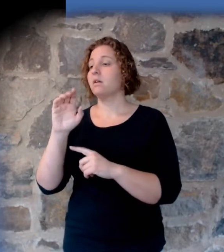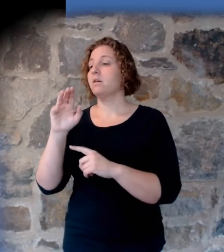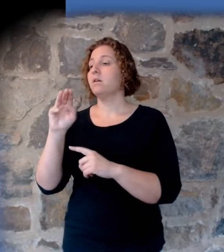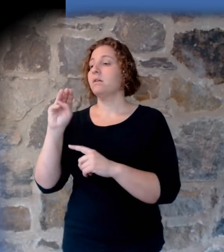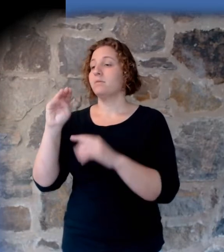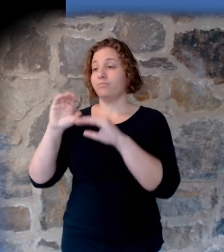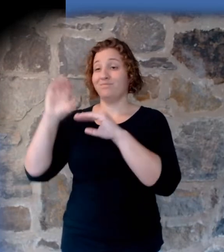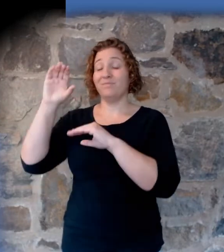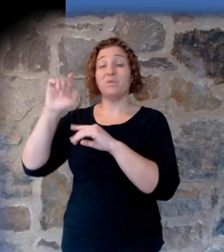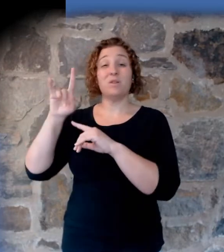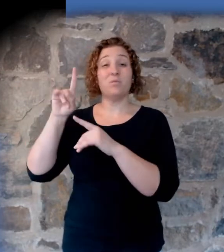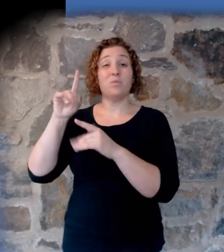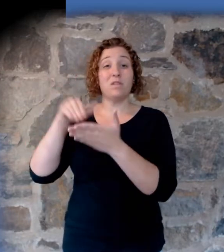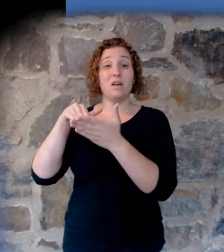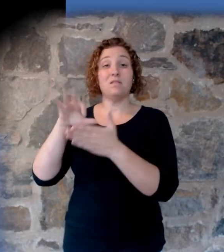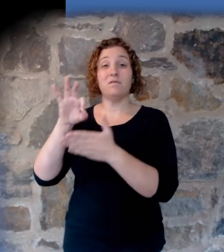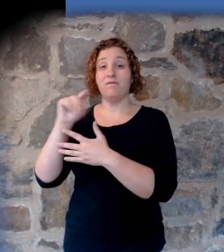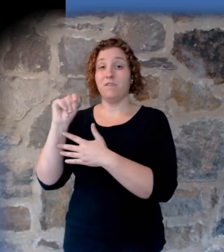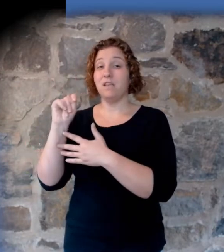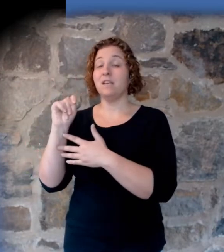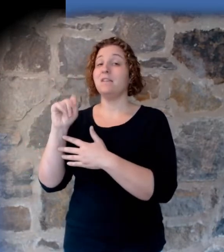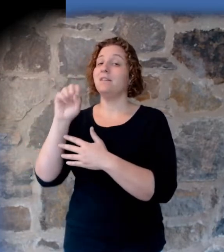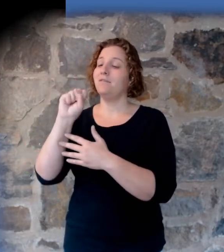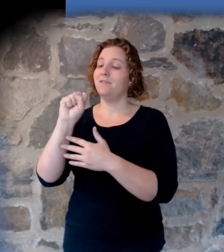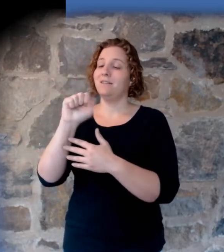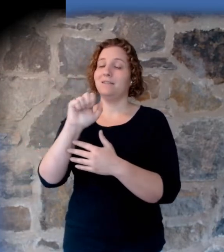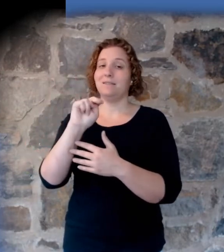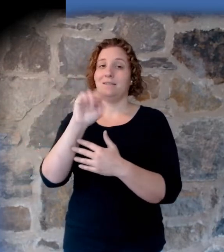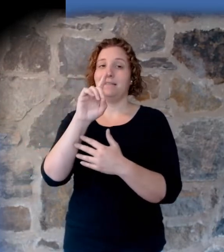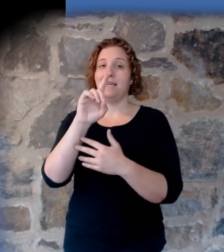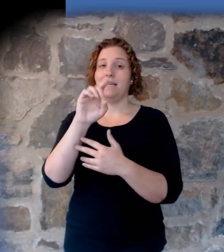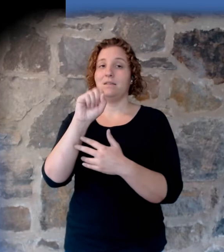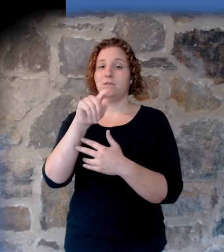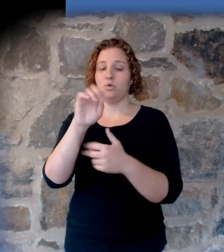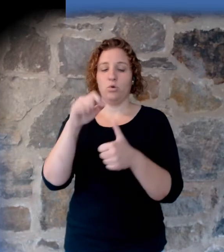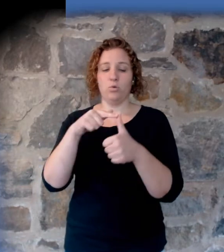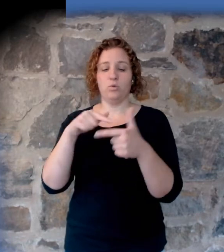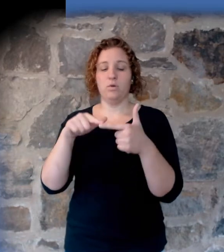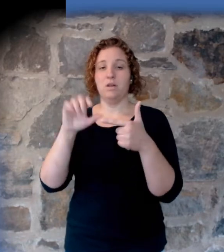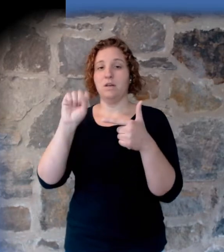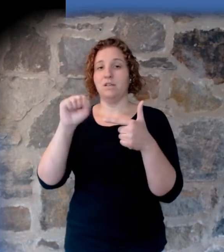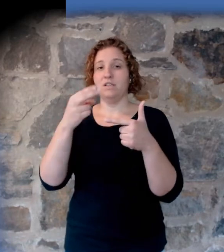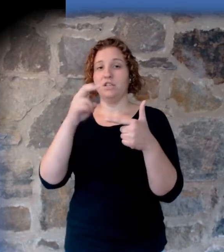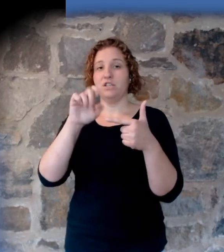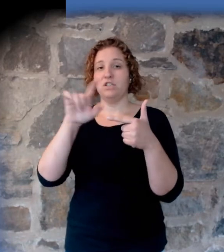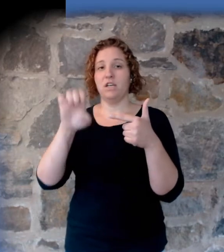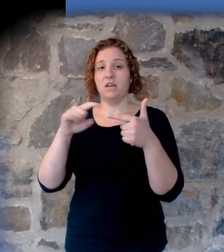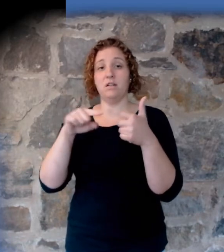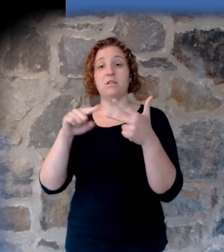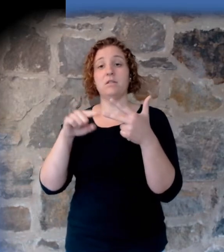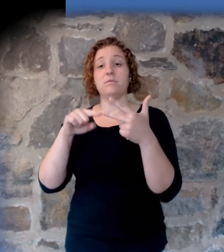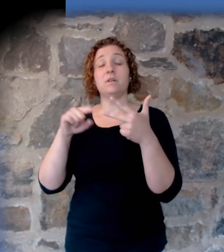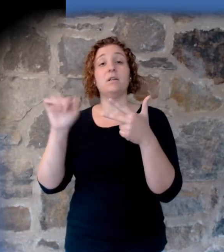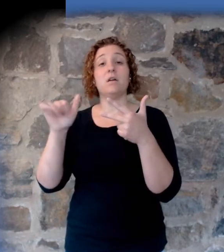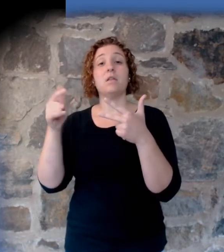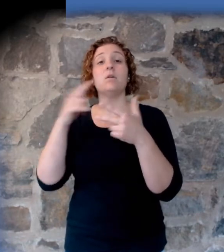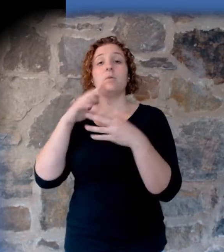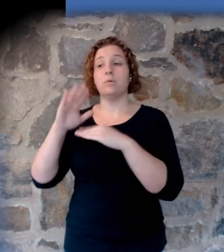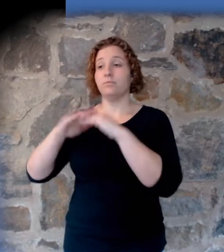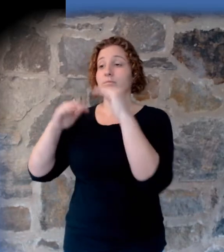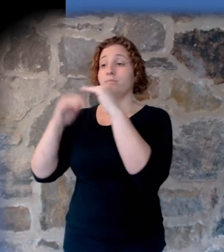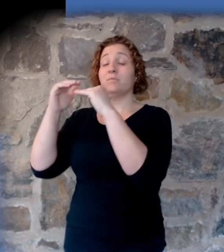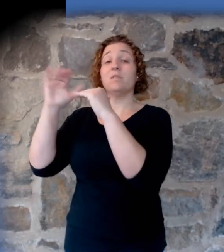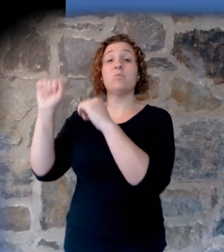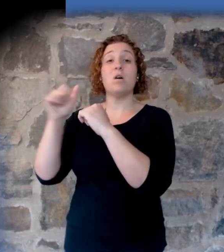sandstone, shale, limestone that goes continent-wide. There are four other big sequence packages of